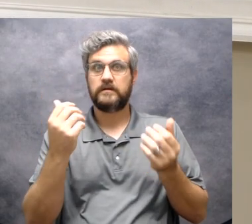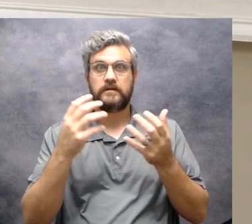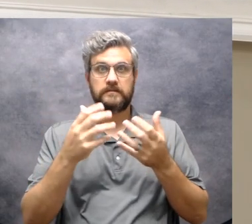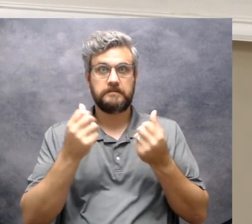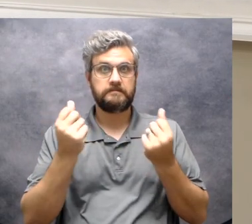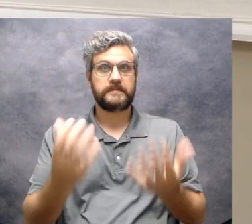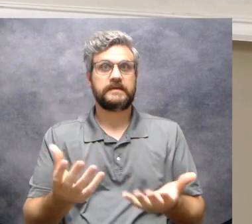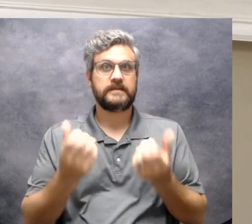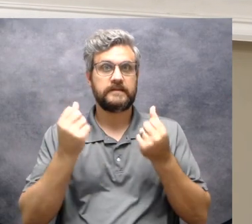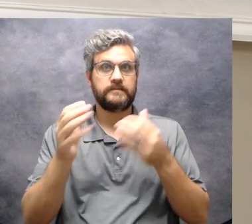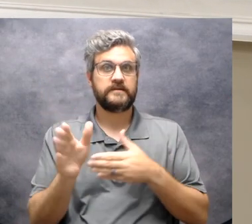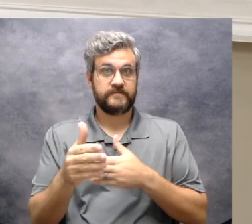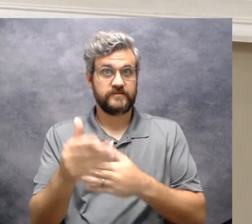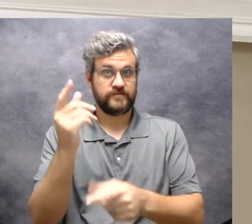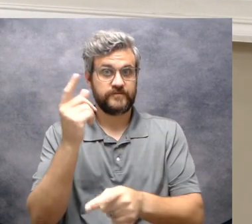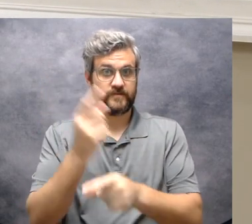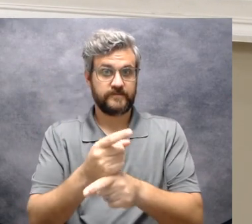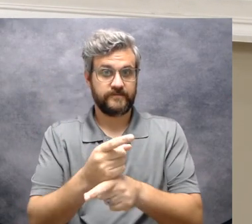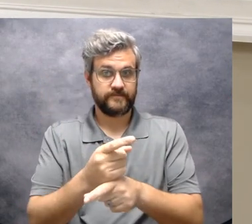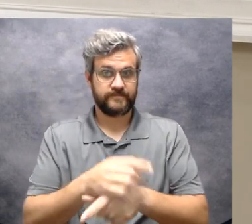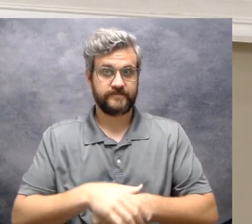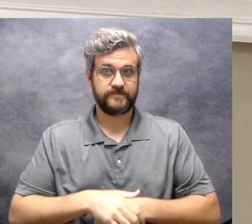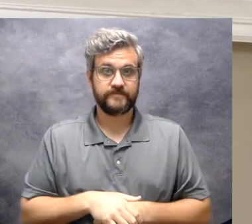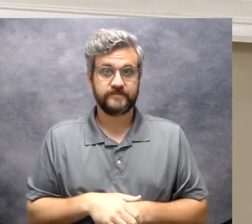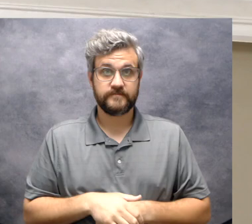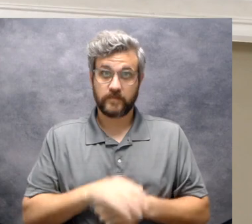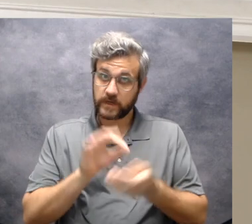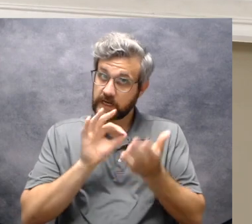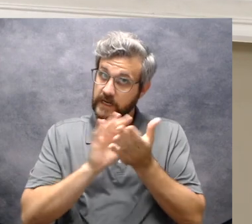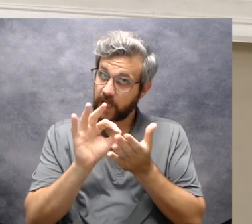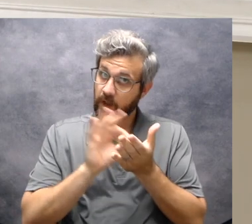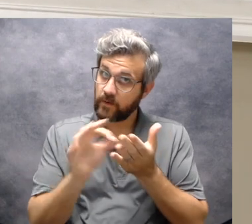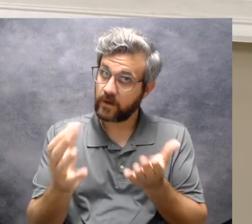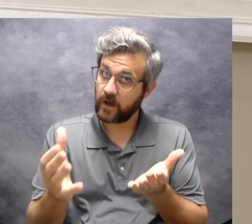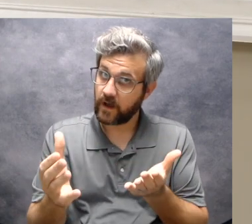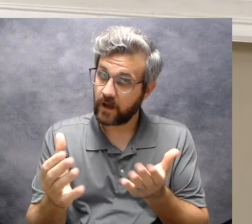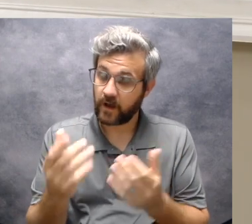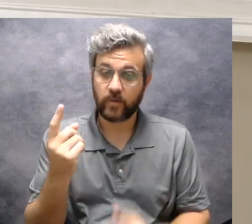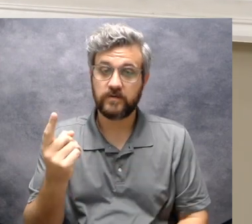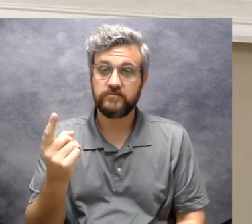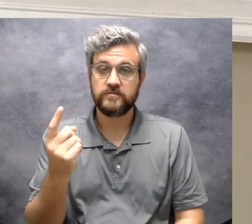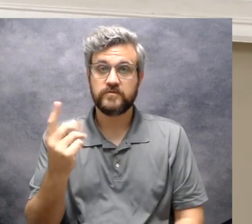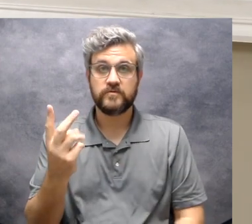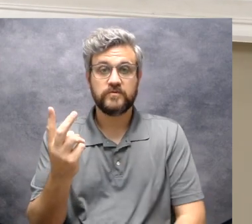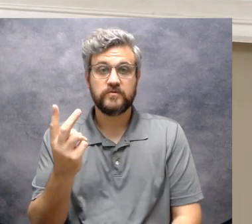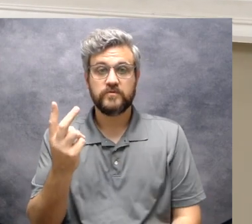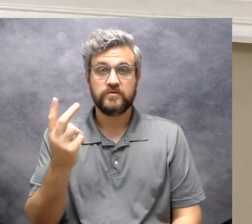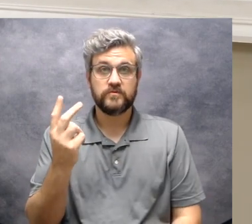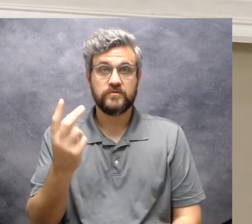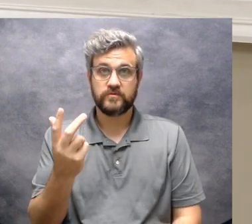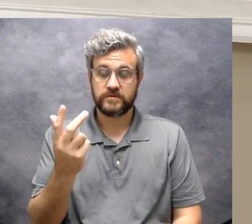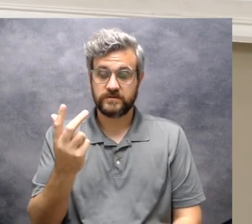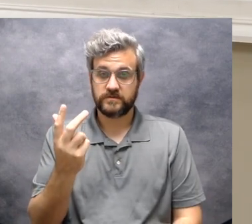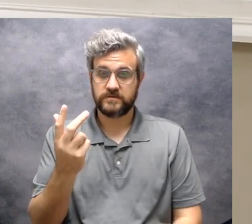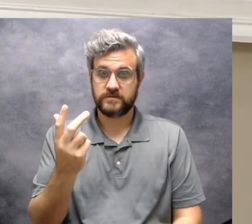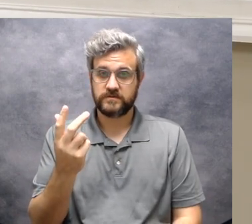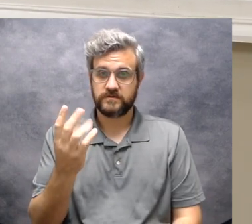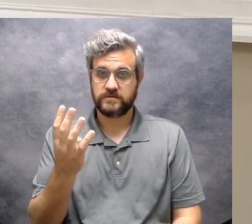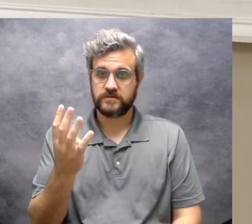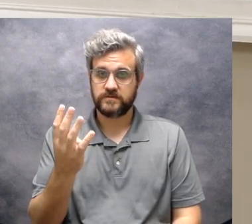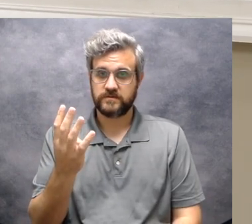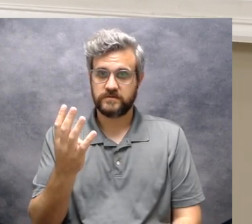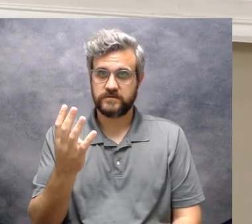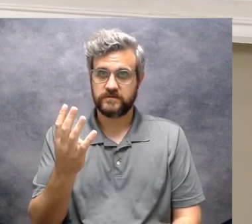and lots of little fish, aren't there? You want to count them? One, two, three,